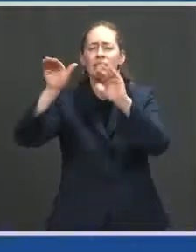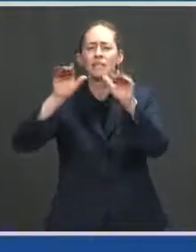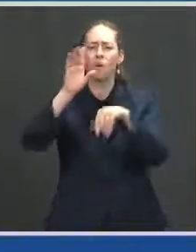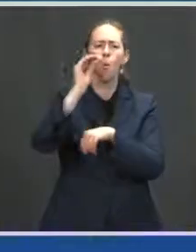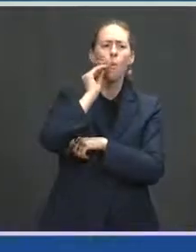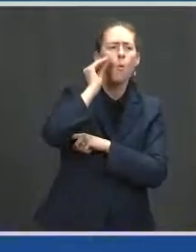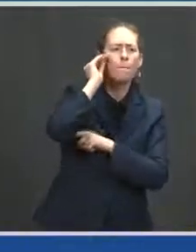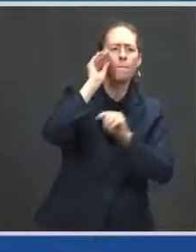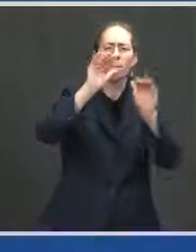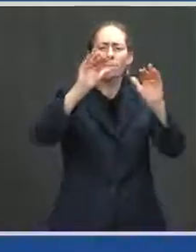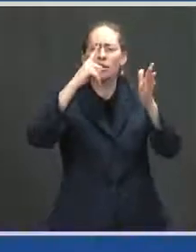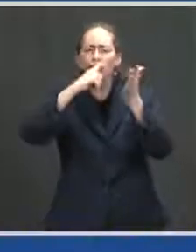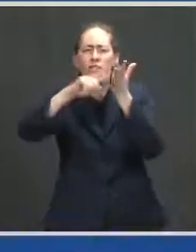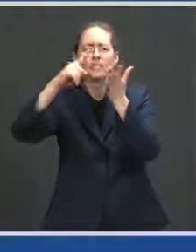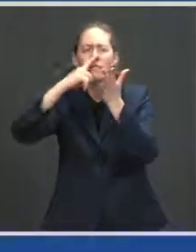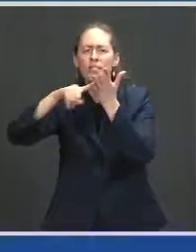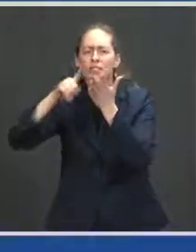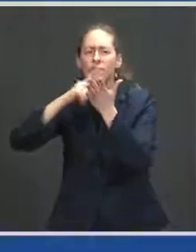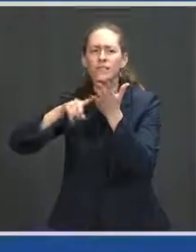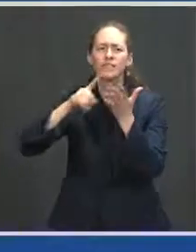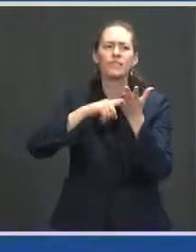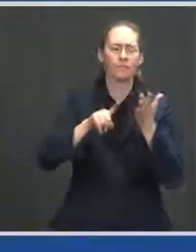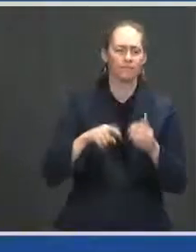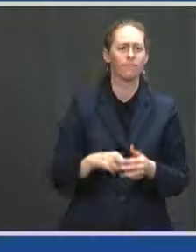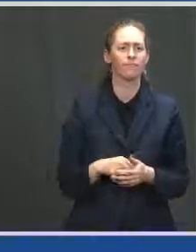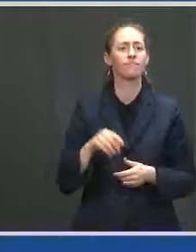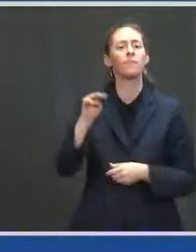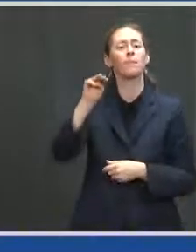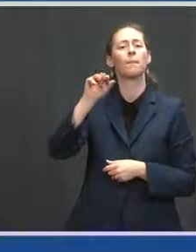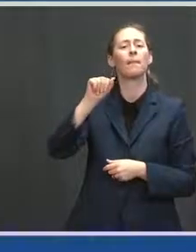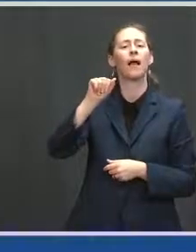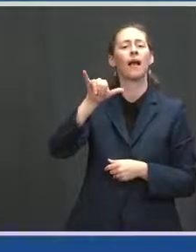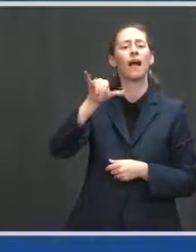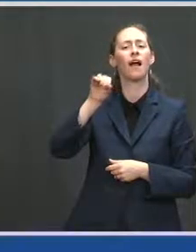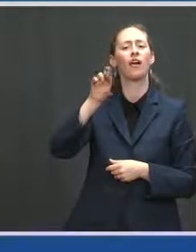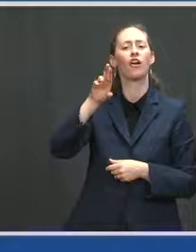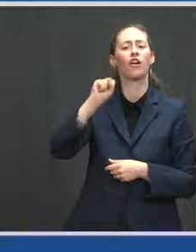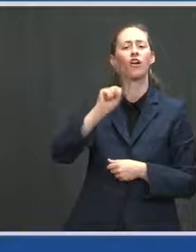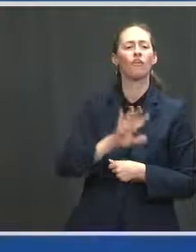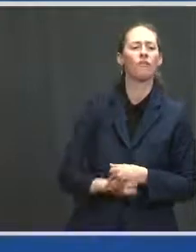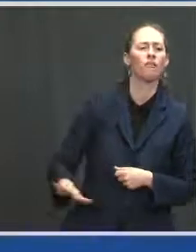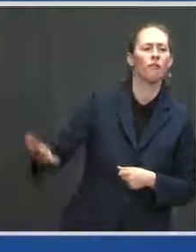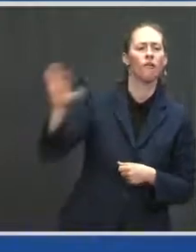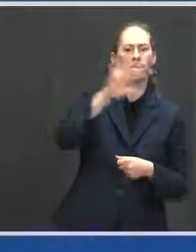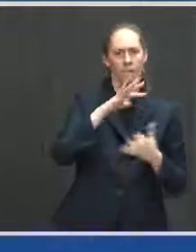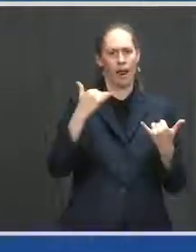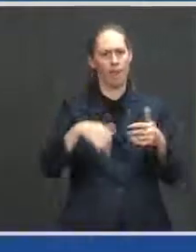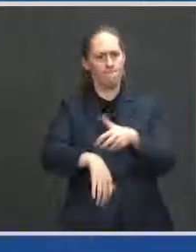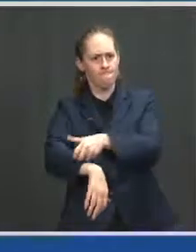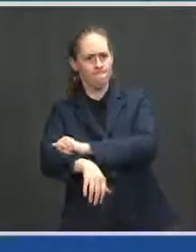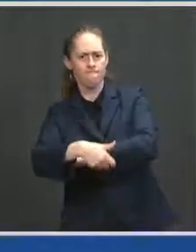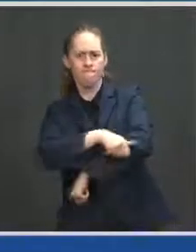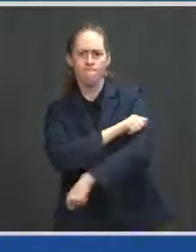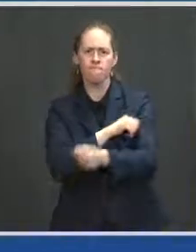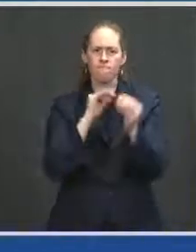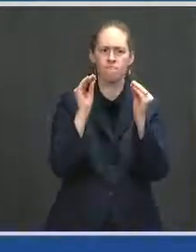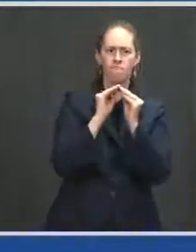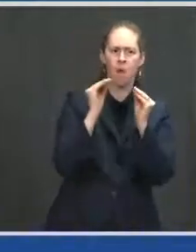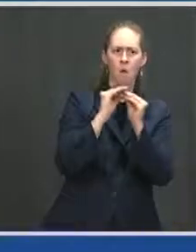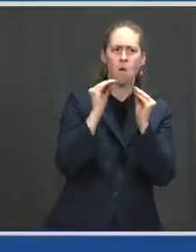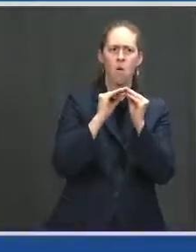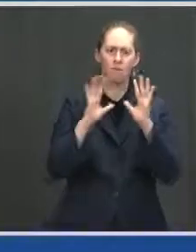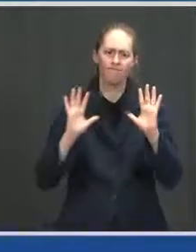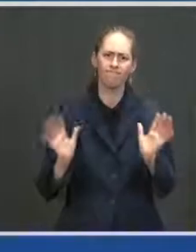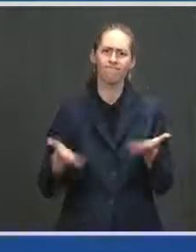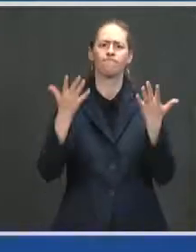mayors, mayors will be stepping up even more over the next month and partnering with us on the City Vaccination Challenge